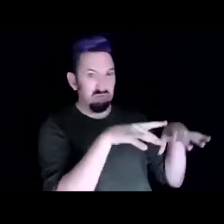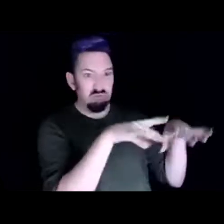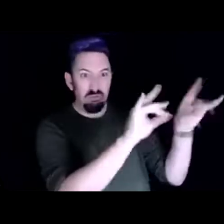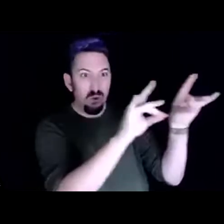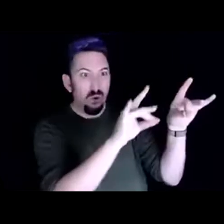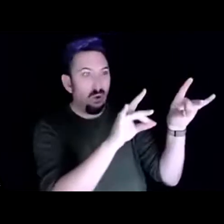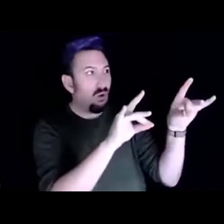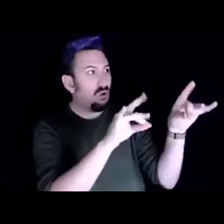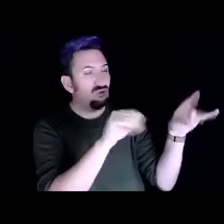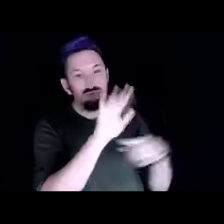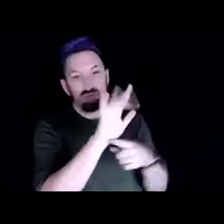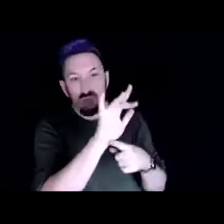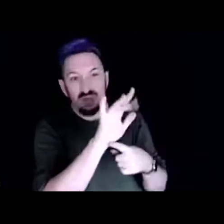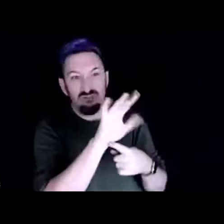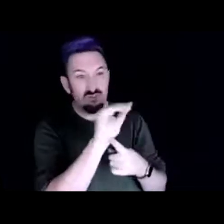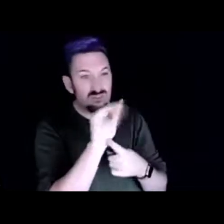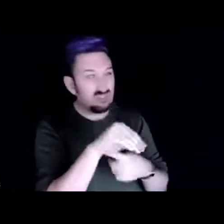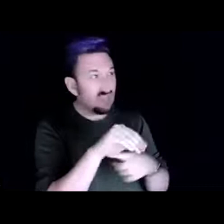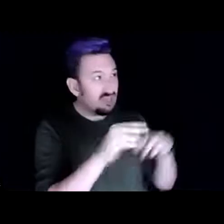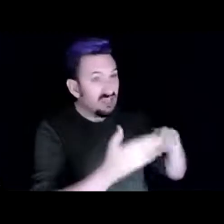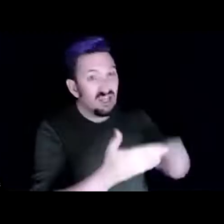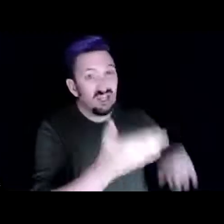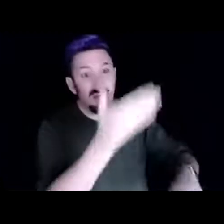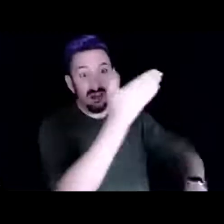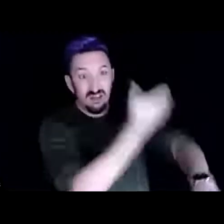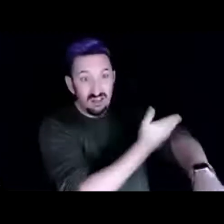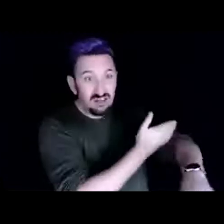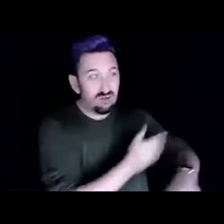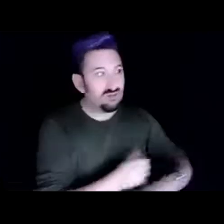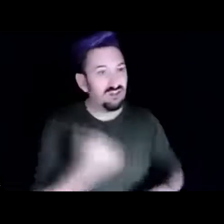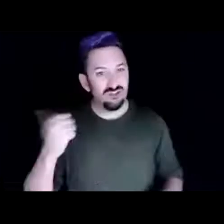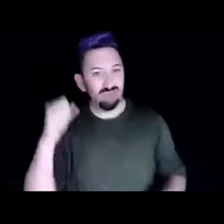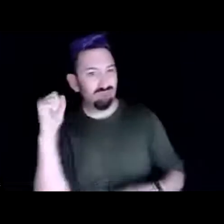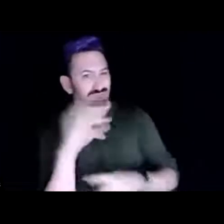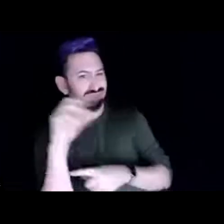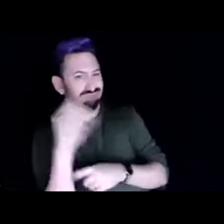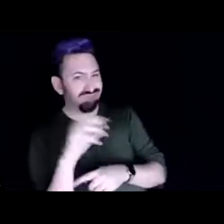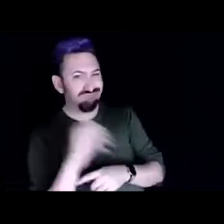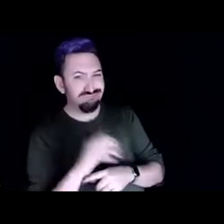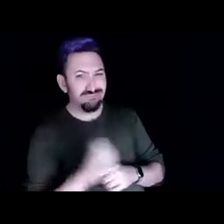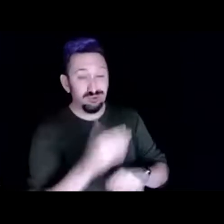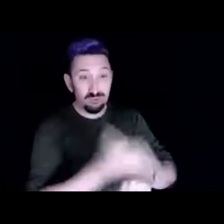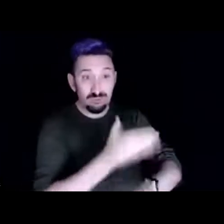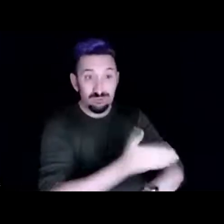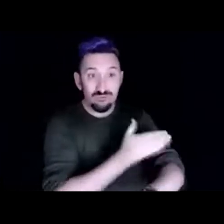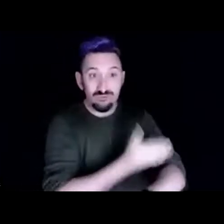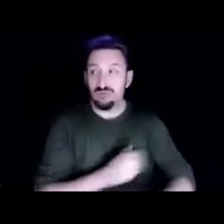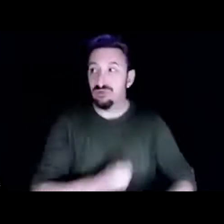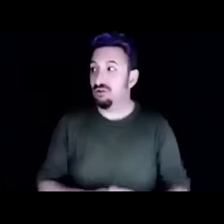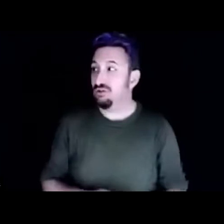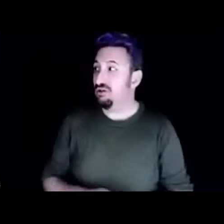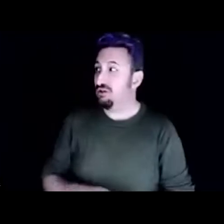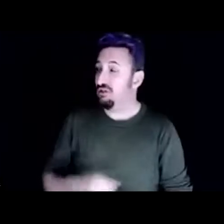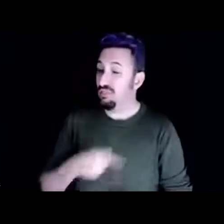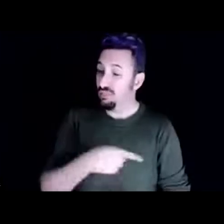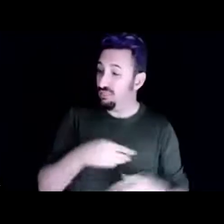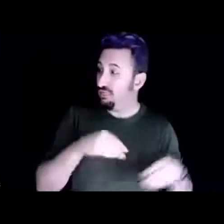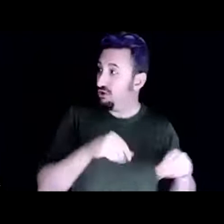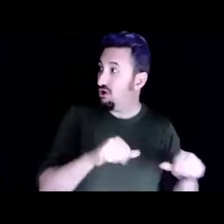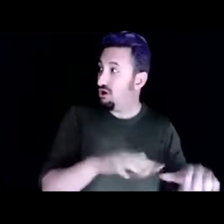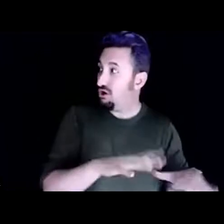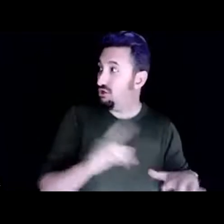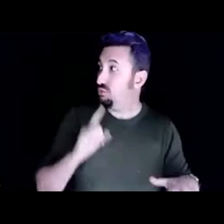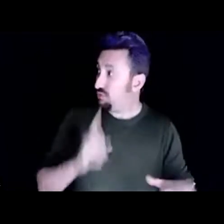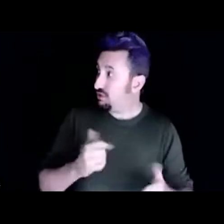and she had all these measures and i said boy the garden really did help and she said